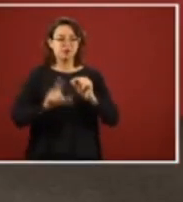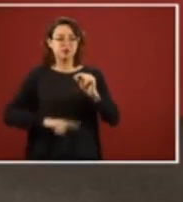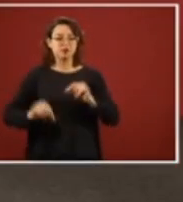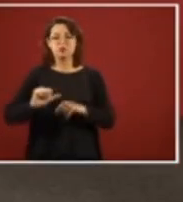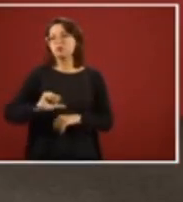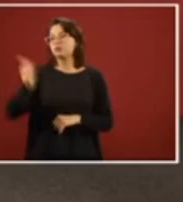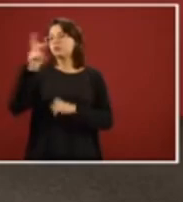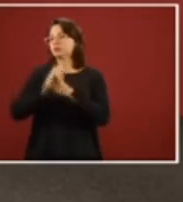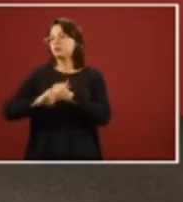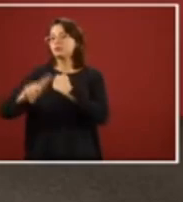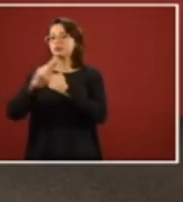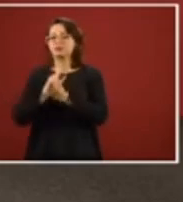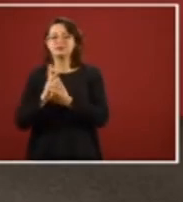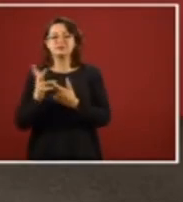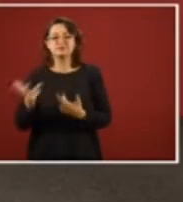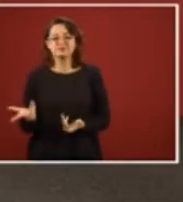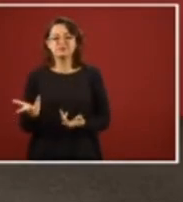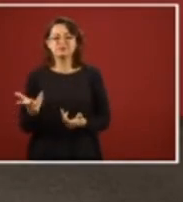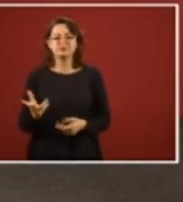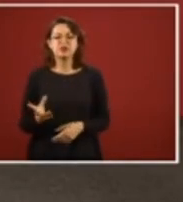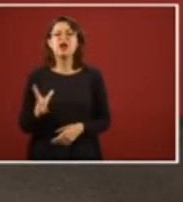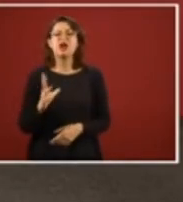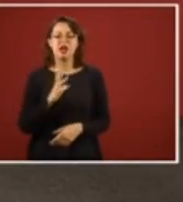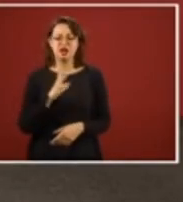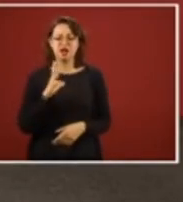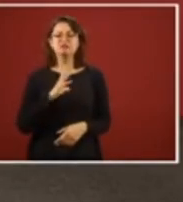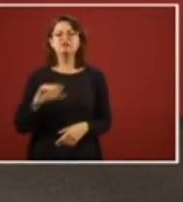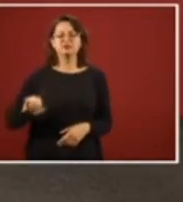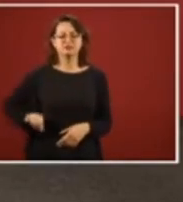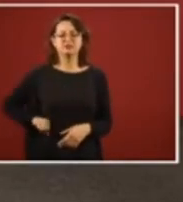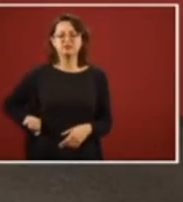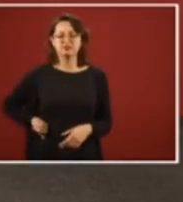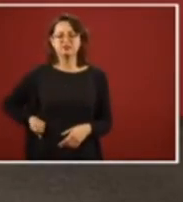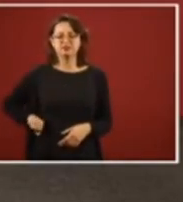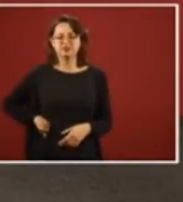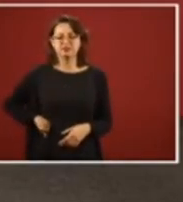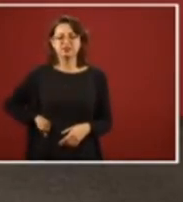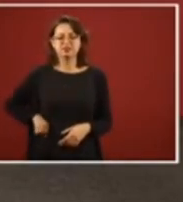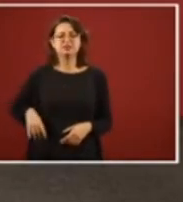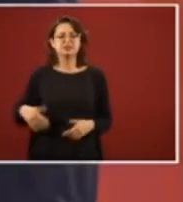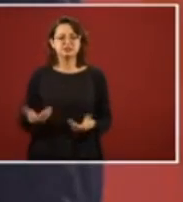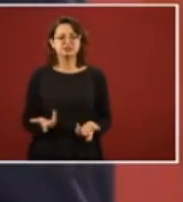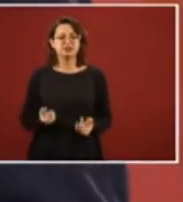and yes there are.